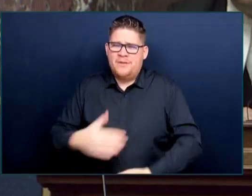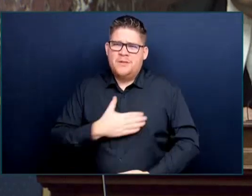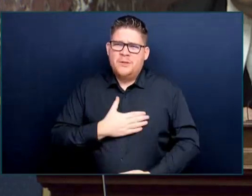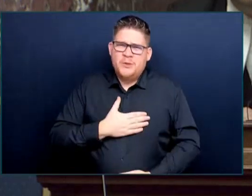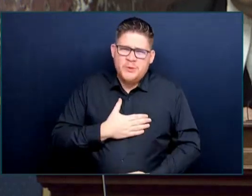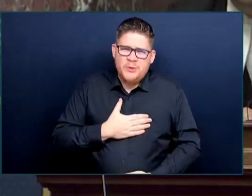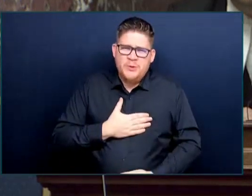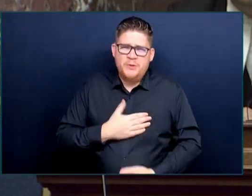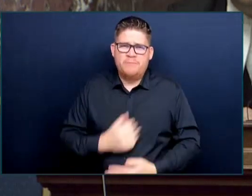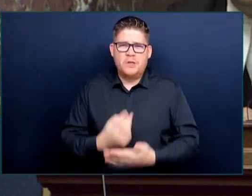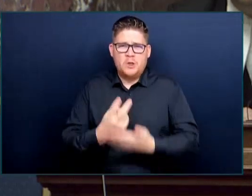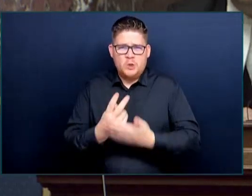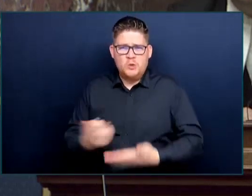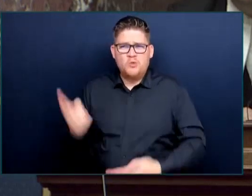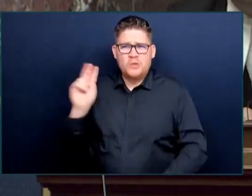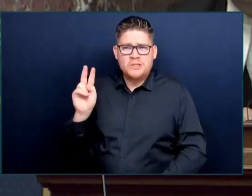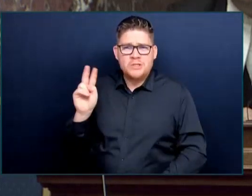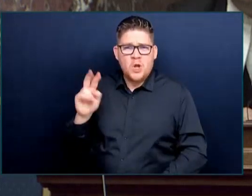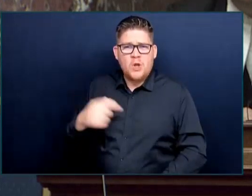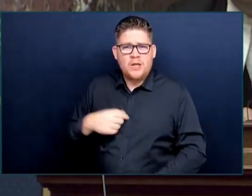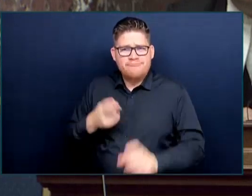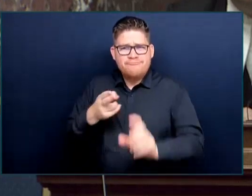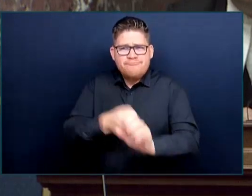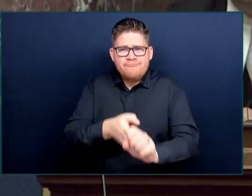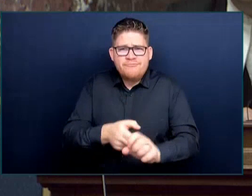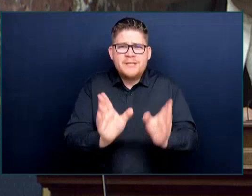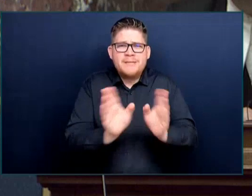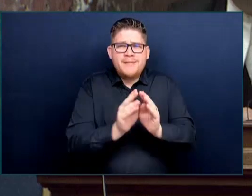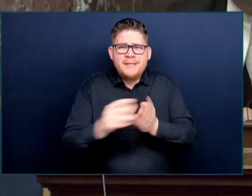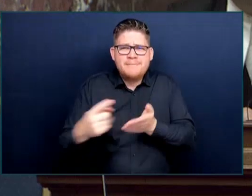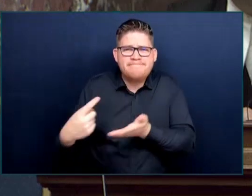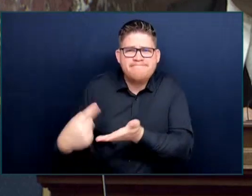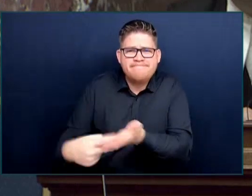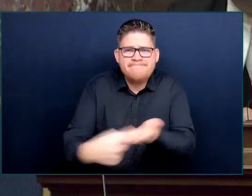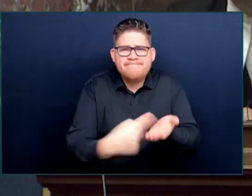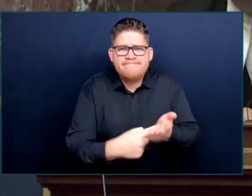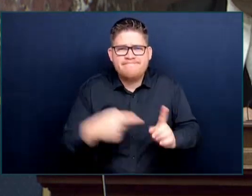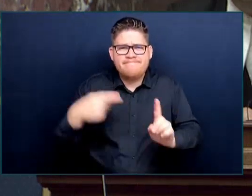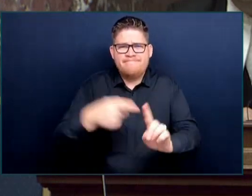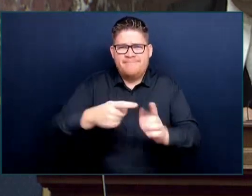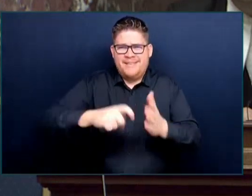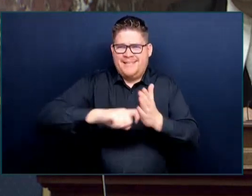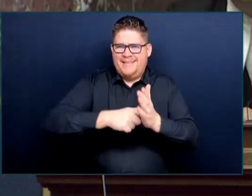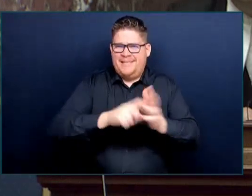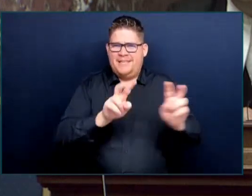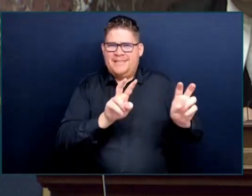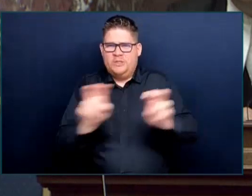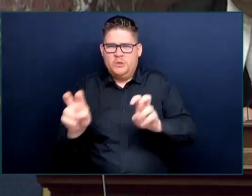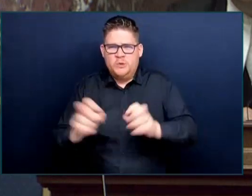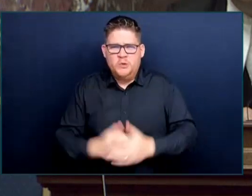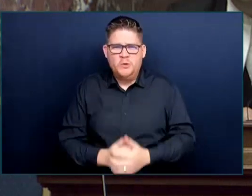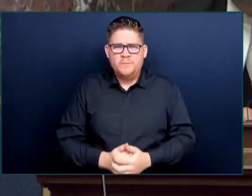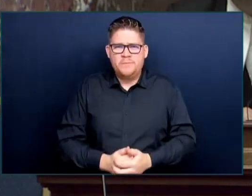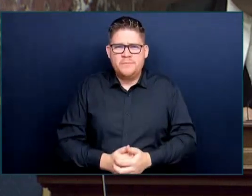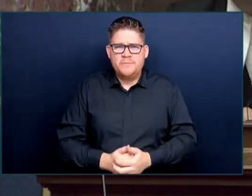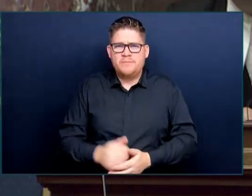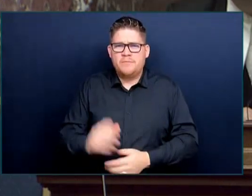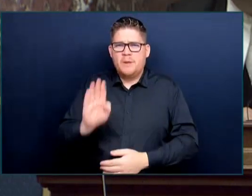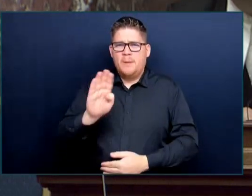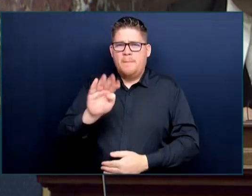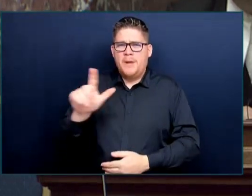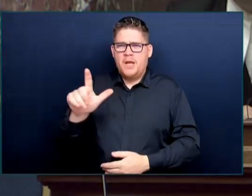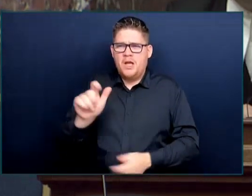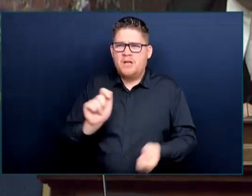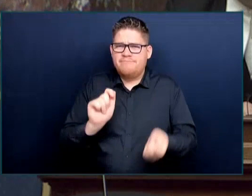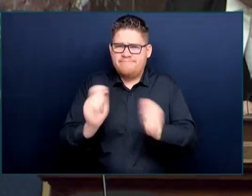this issue, which is a bail reform policy that needs to be addressed. We had a very productive meeting, and I'm looking forward to changes there. But this government is taking action